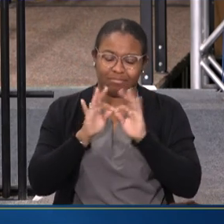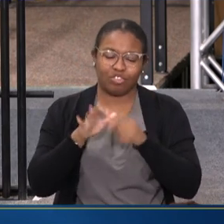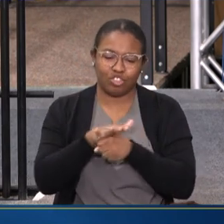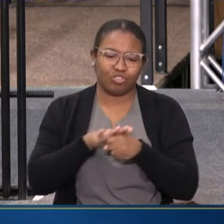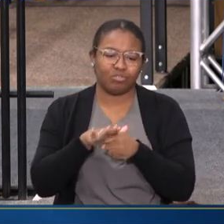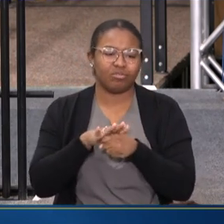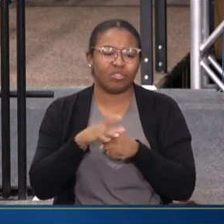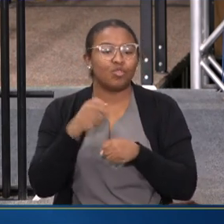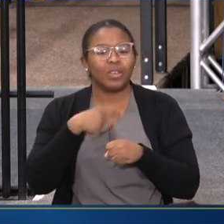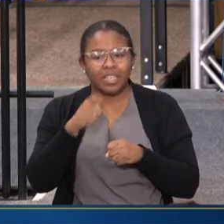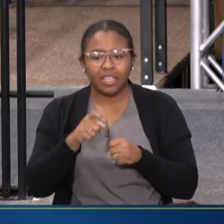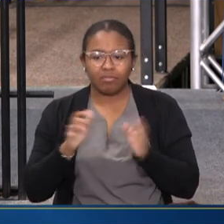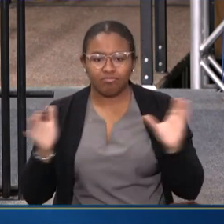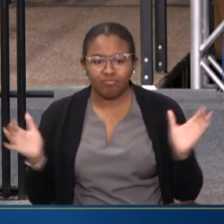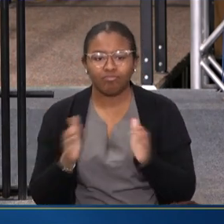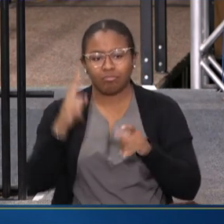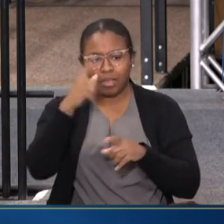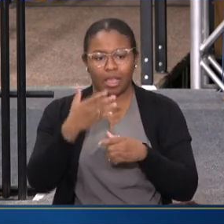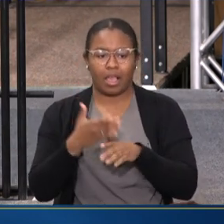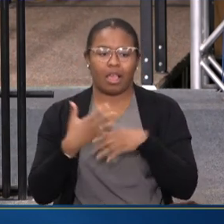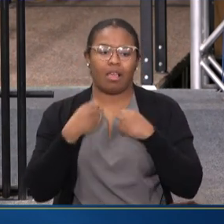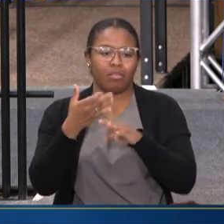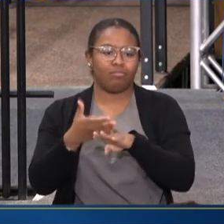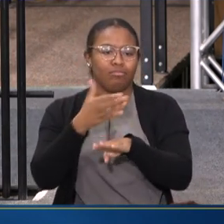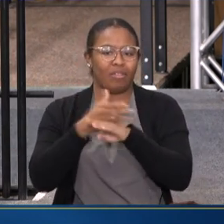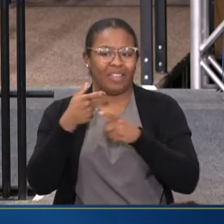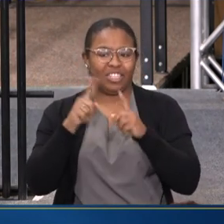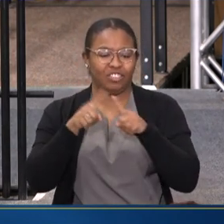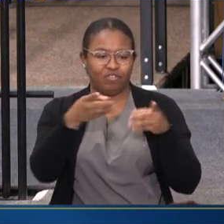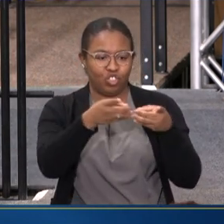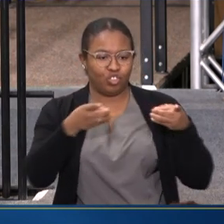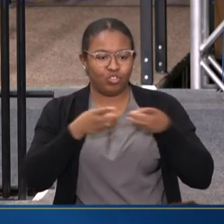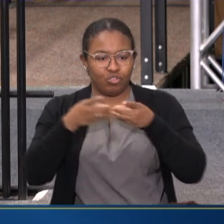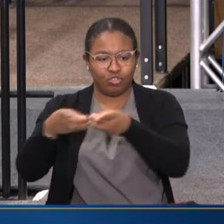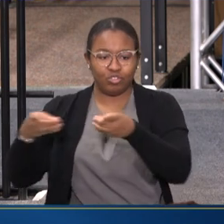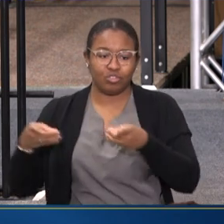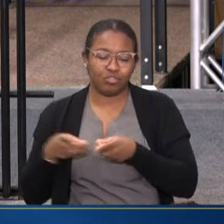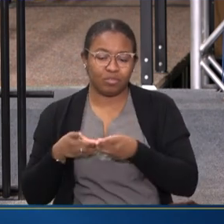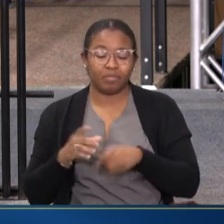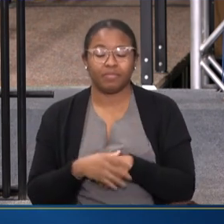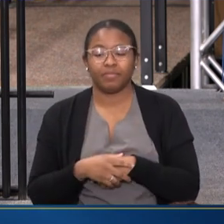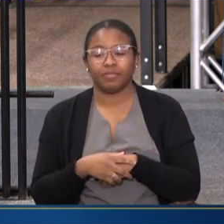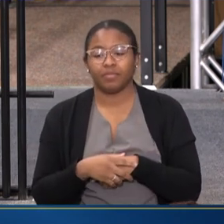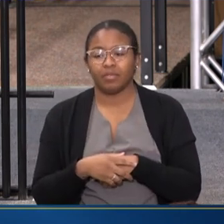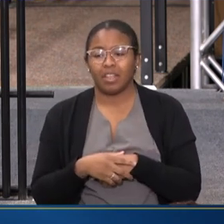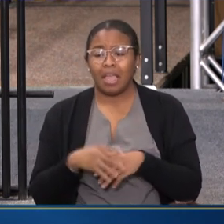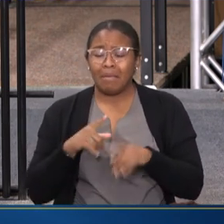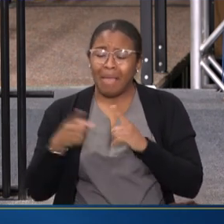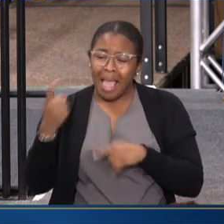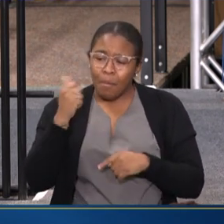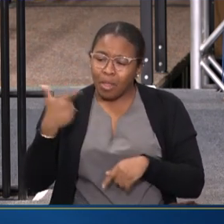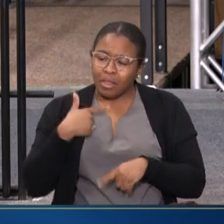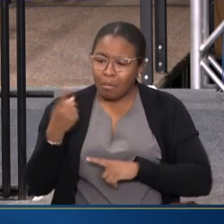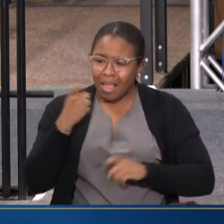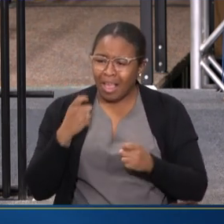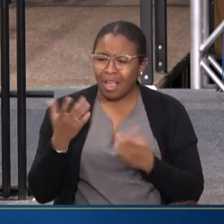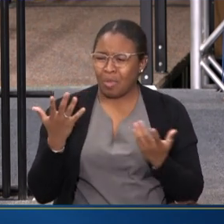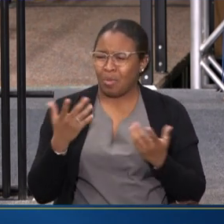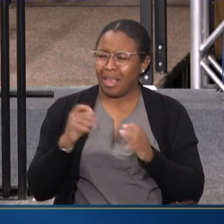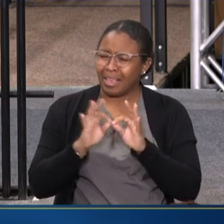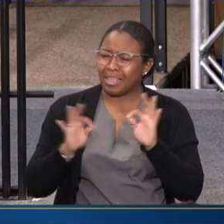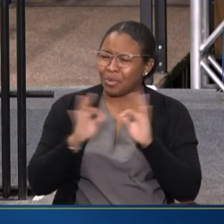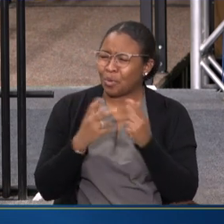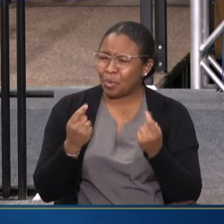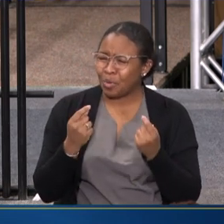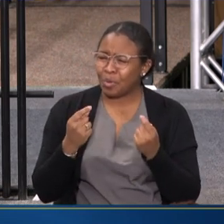DRIVE MENTAL HEALTH PROGRESS IN OUR DISTRICTS. AND, BUT WHEN I GET ASKED ALL THE TIME WHAT'S KEY TO DO, IT'S ABOUT